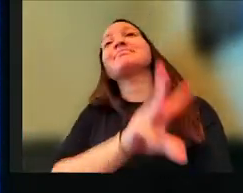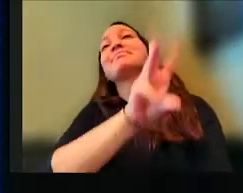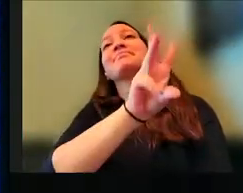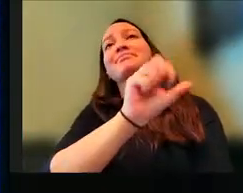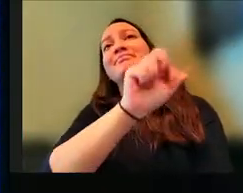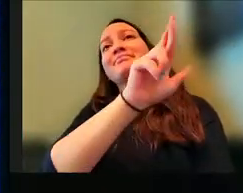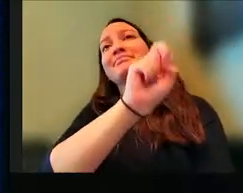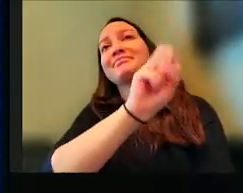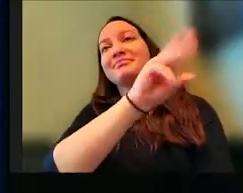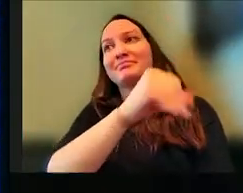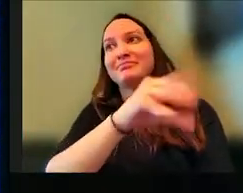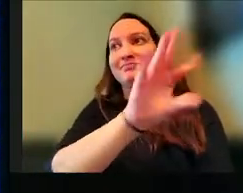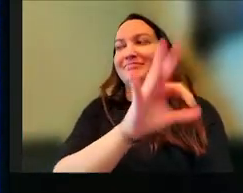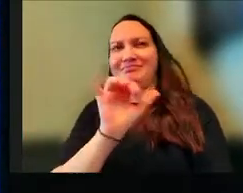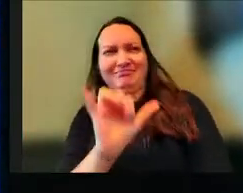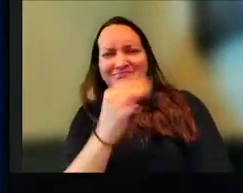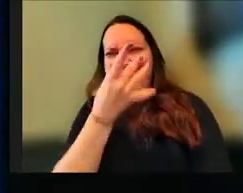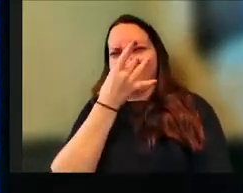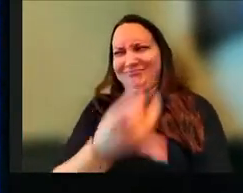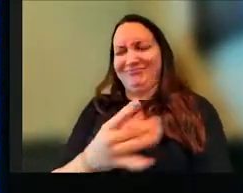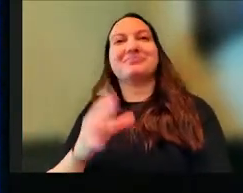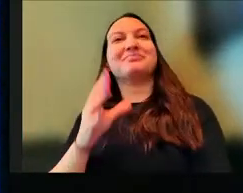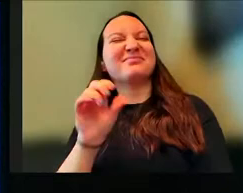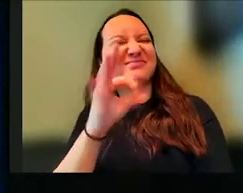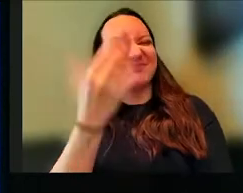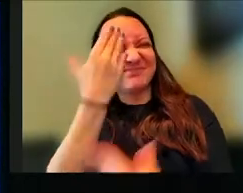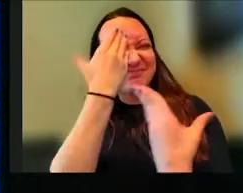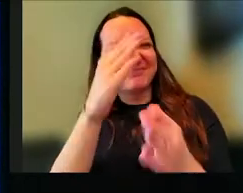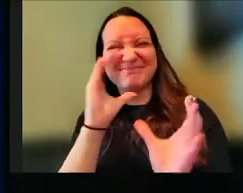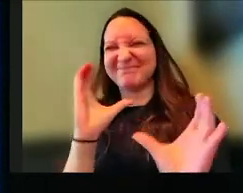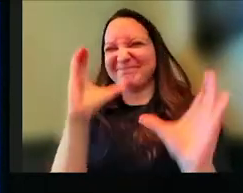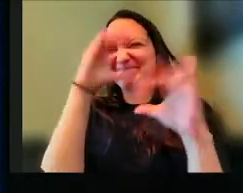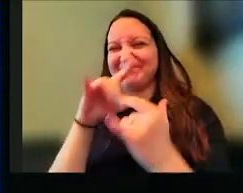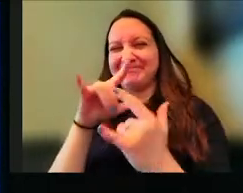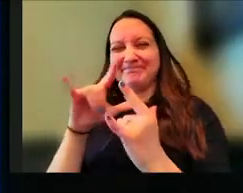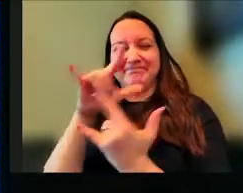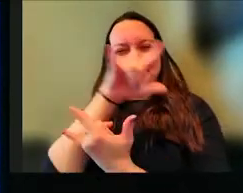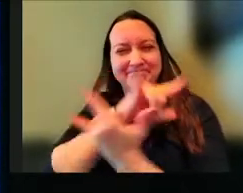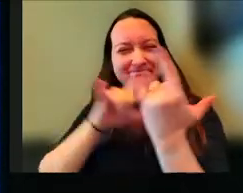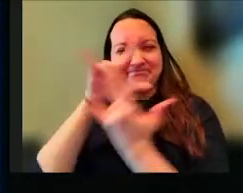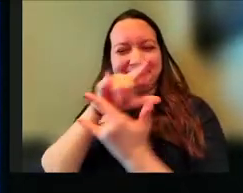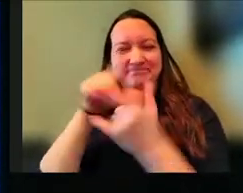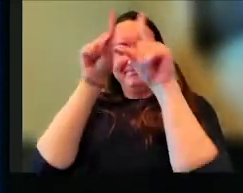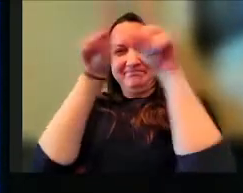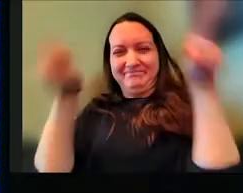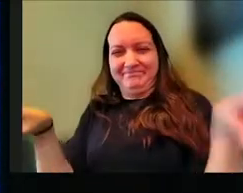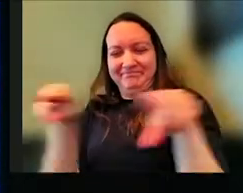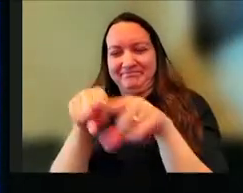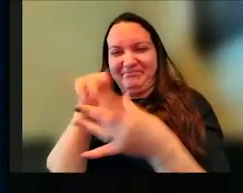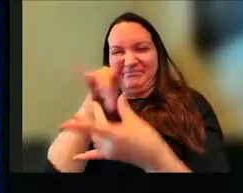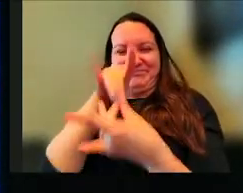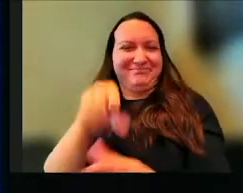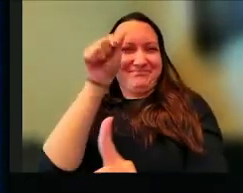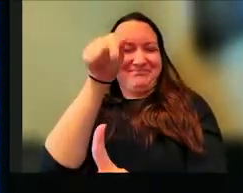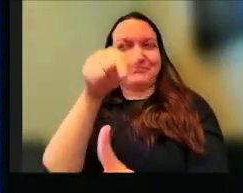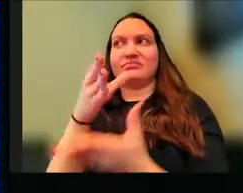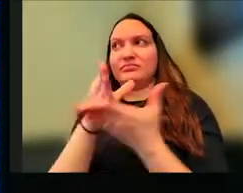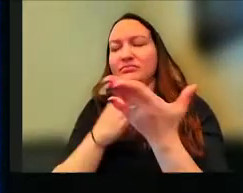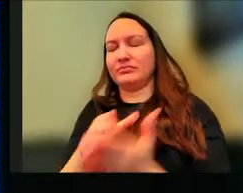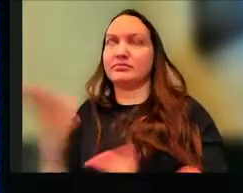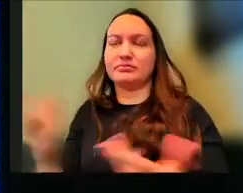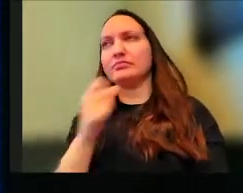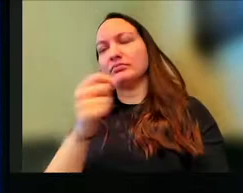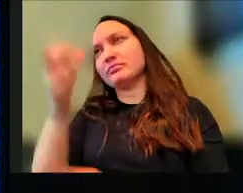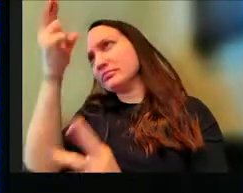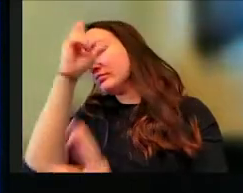somewhere. So if you don't know, it's a weird love triangle. It's basically what this whole thing is, right? Some of you guys are you're disrespecting Twilight. It's like,